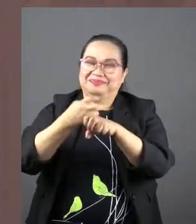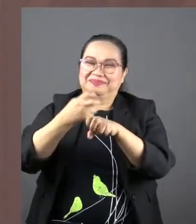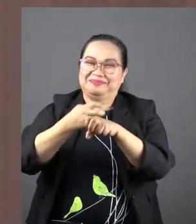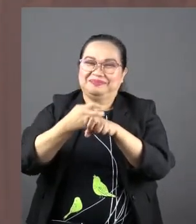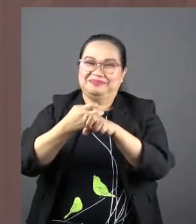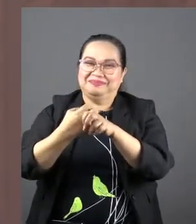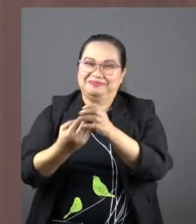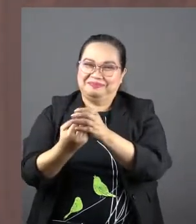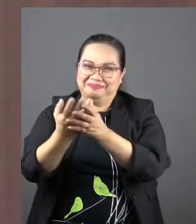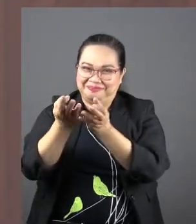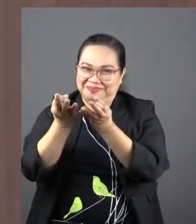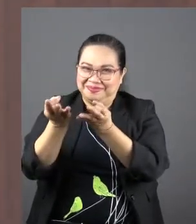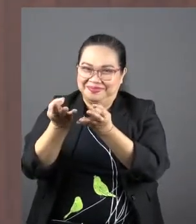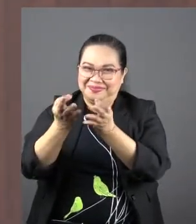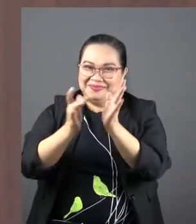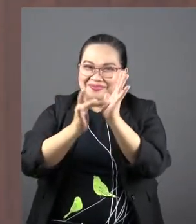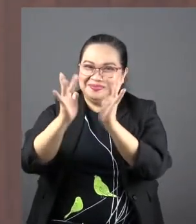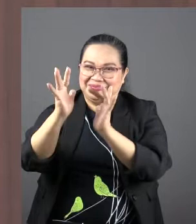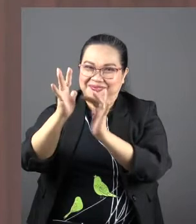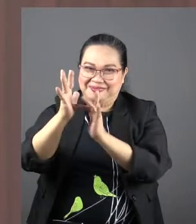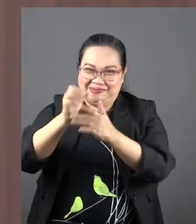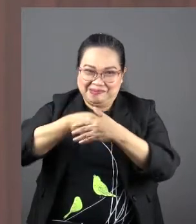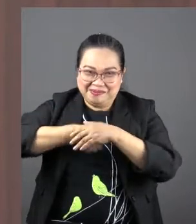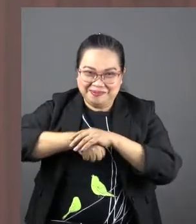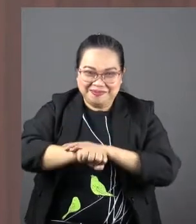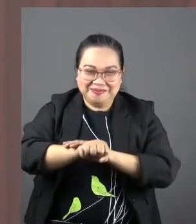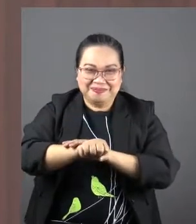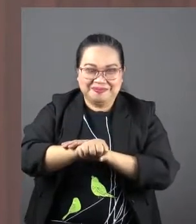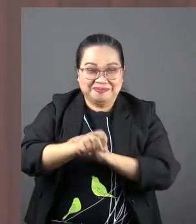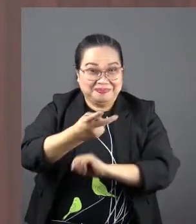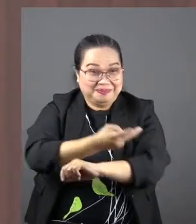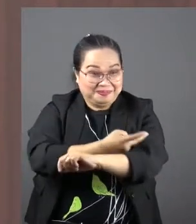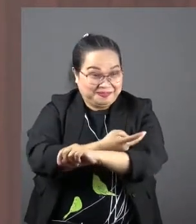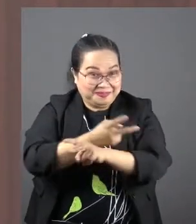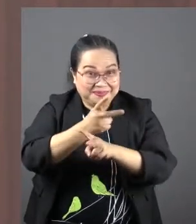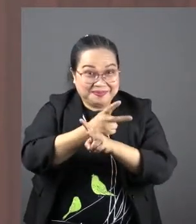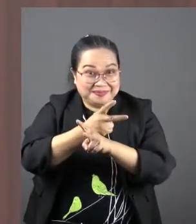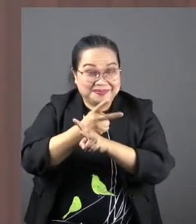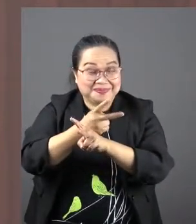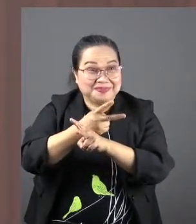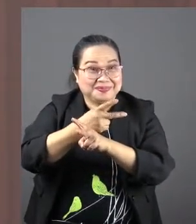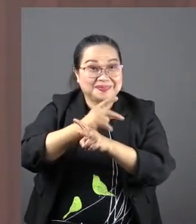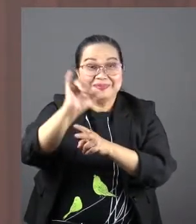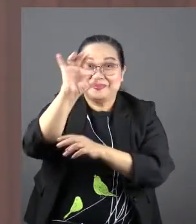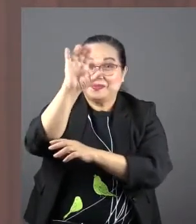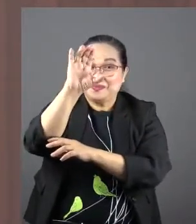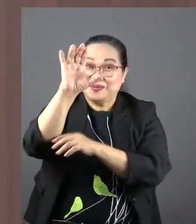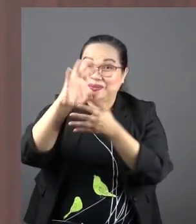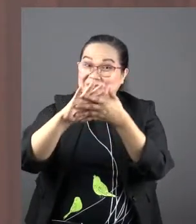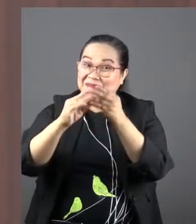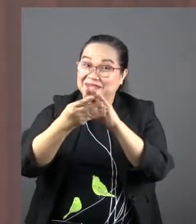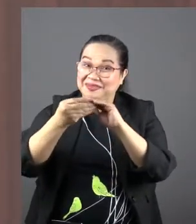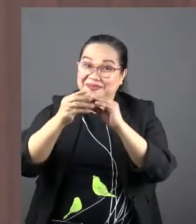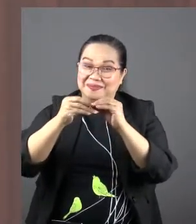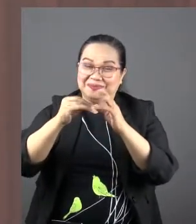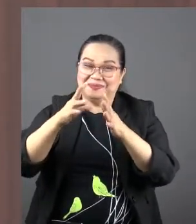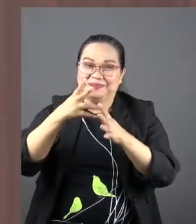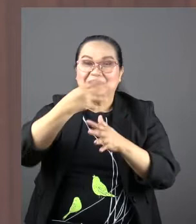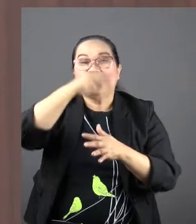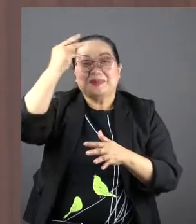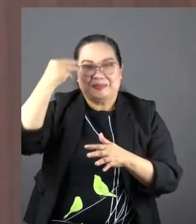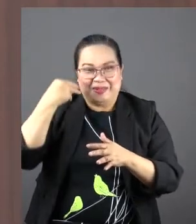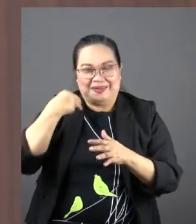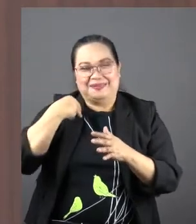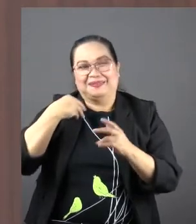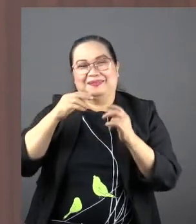Jesus. The day Jesus was born, the shepherds visited Mary. Do you remember that? That's a Christmas story, correct? They visited her,